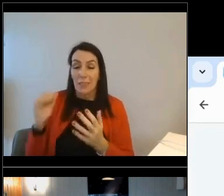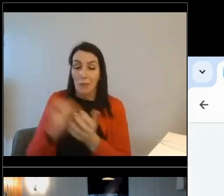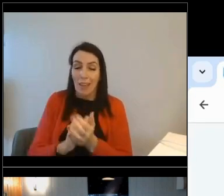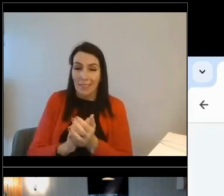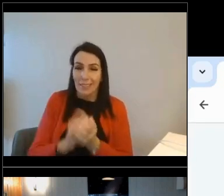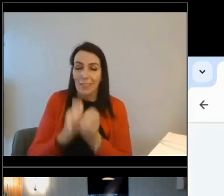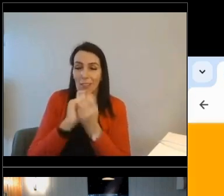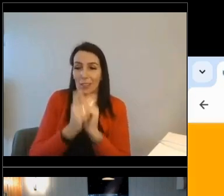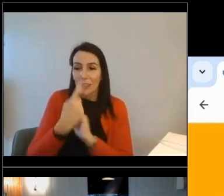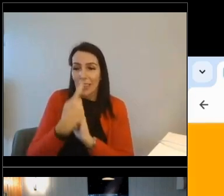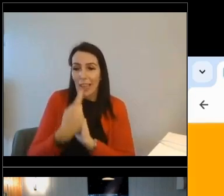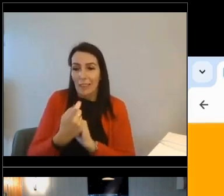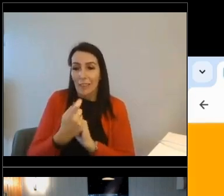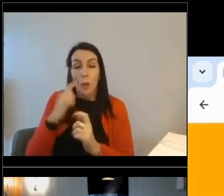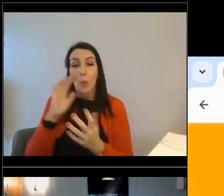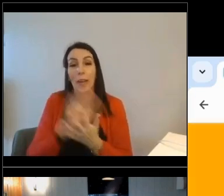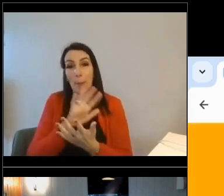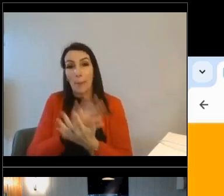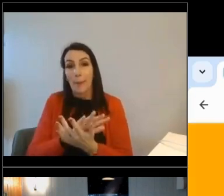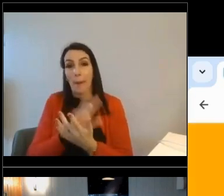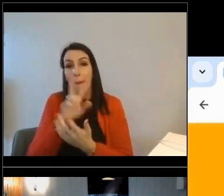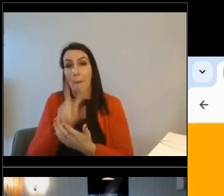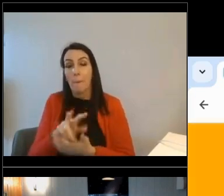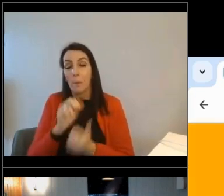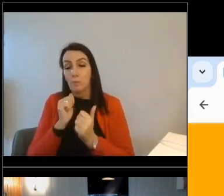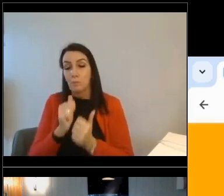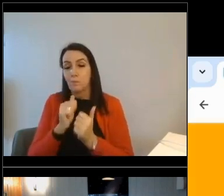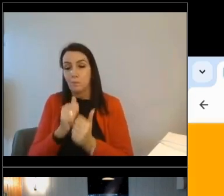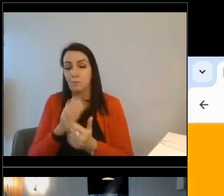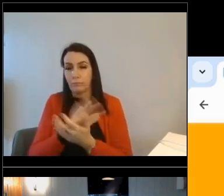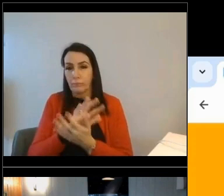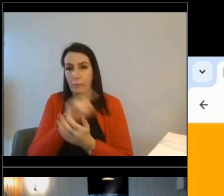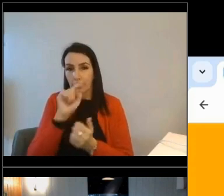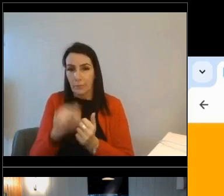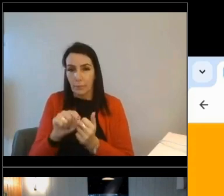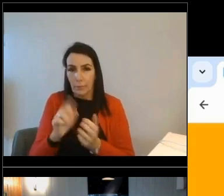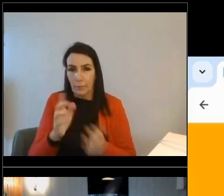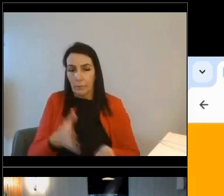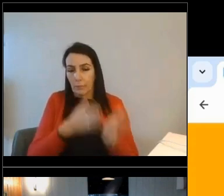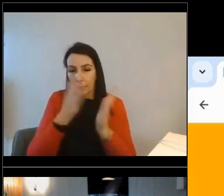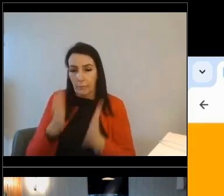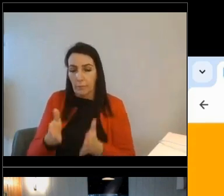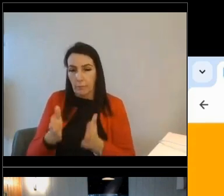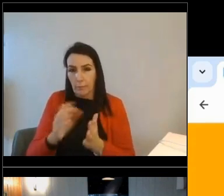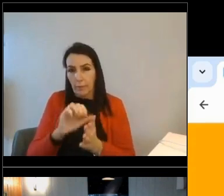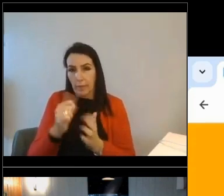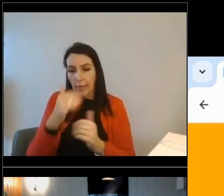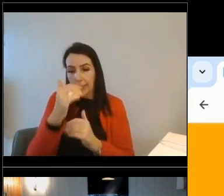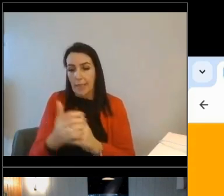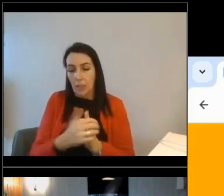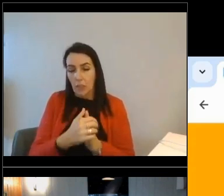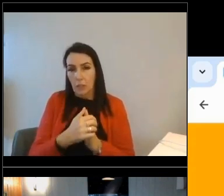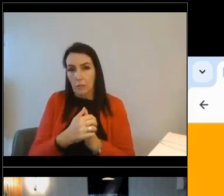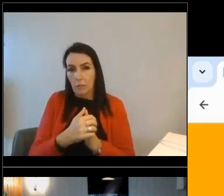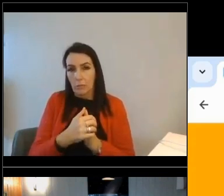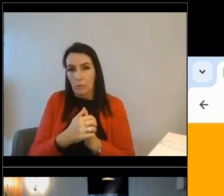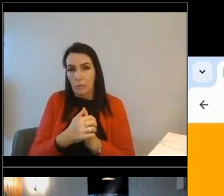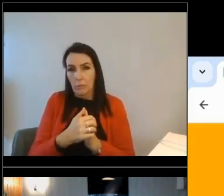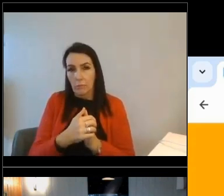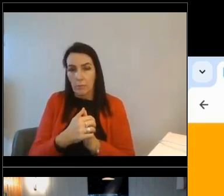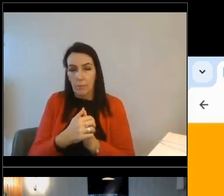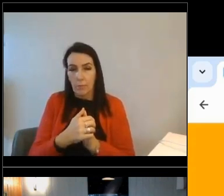Once we're happy that the home accurately reflects the makeup of the home, we move on to the next section, which is a fork in the road really.